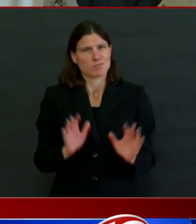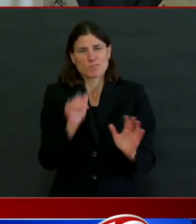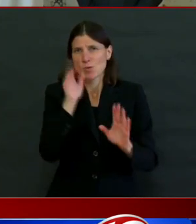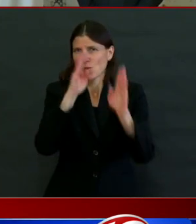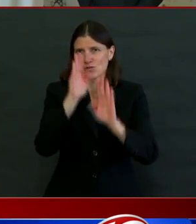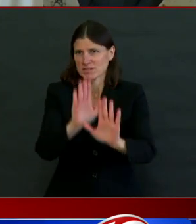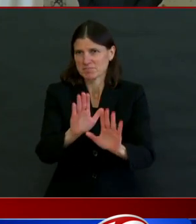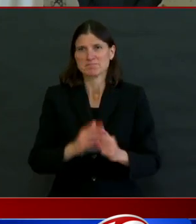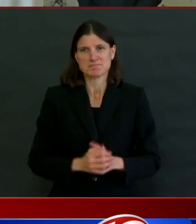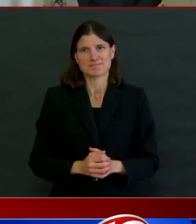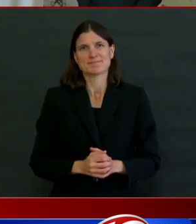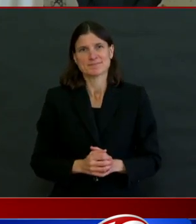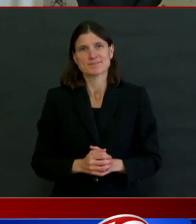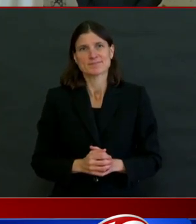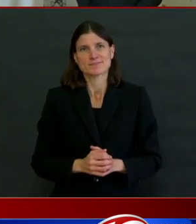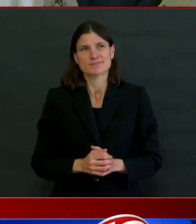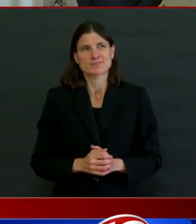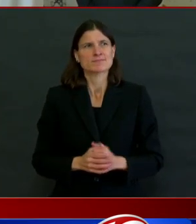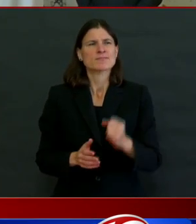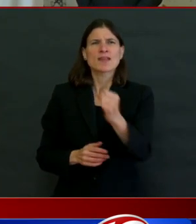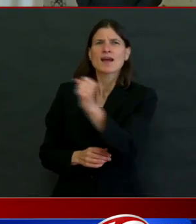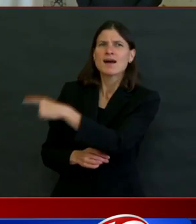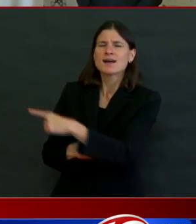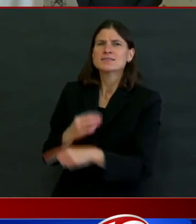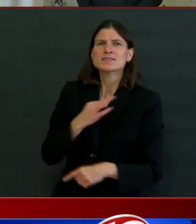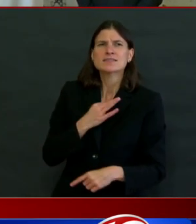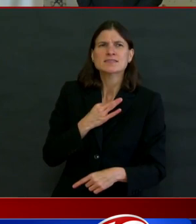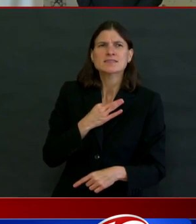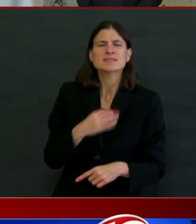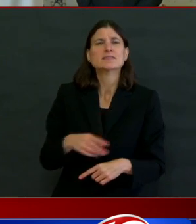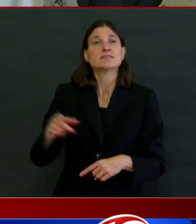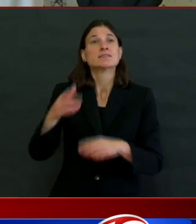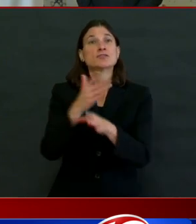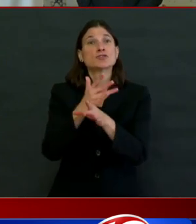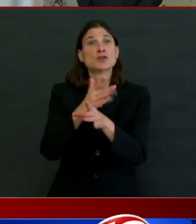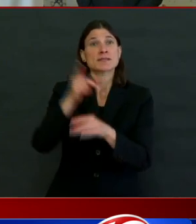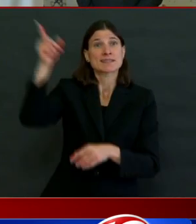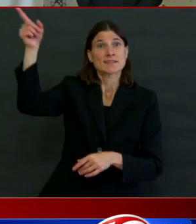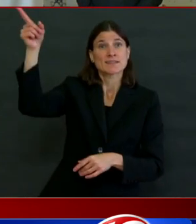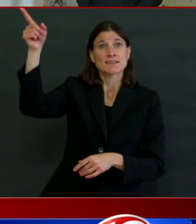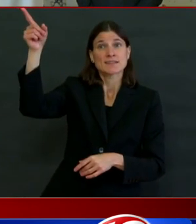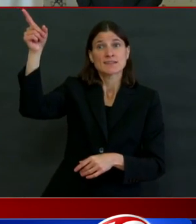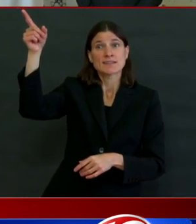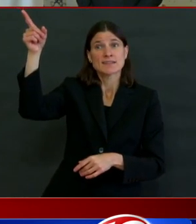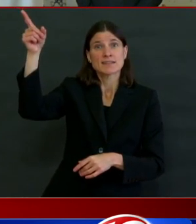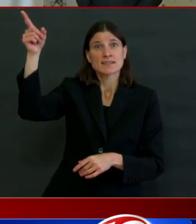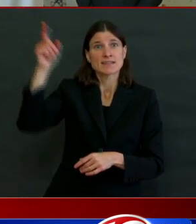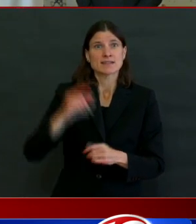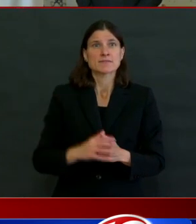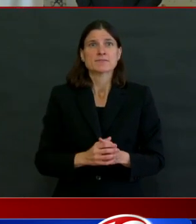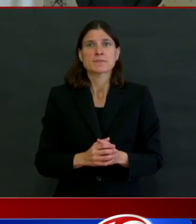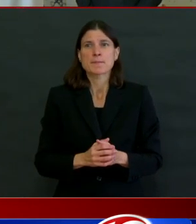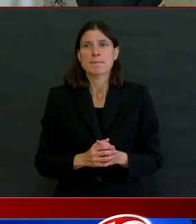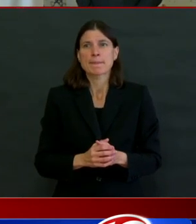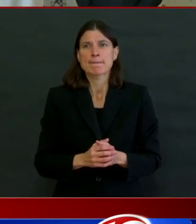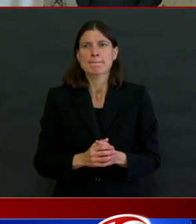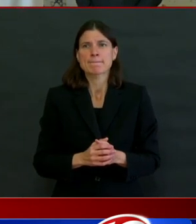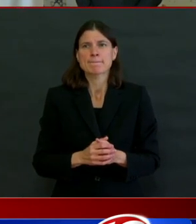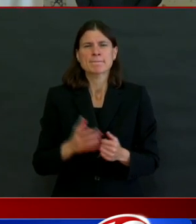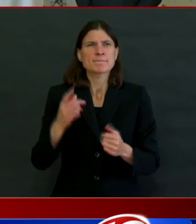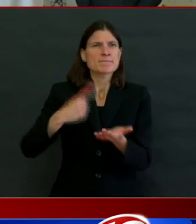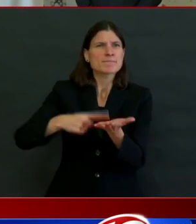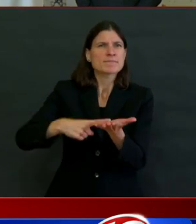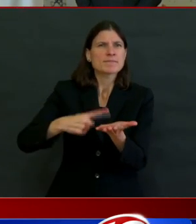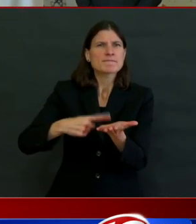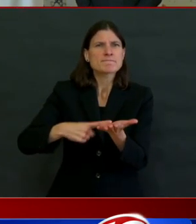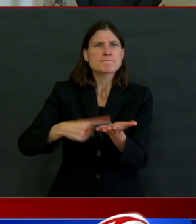Germany announced their R-naught has been brought to 0.7 from over three in the last six weeks, meaning the virus is no longer